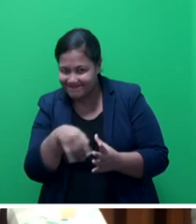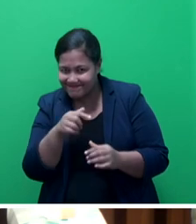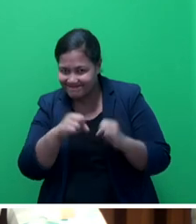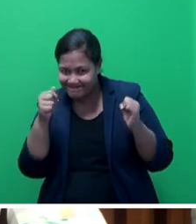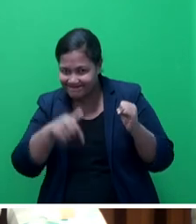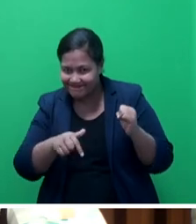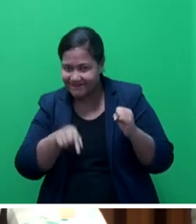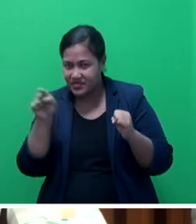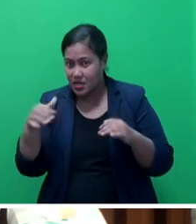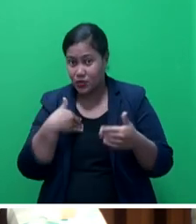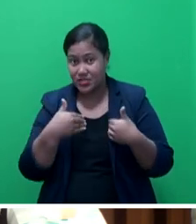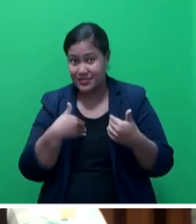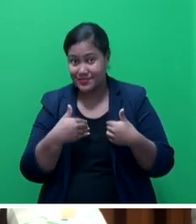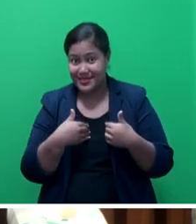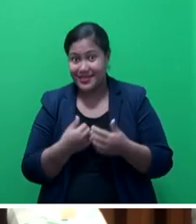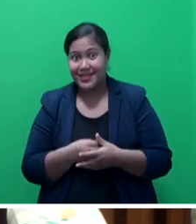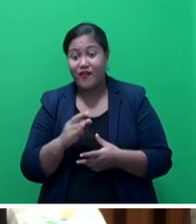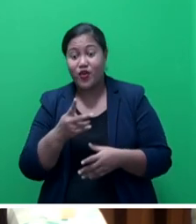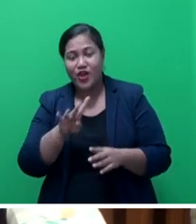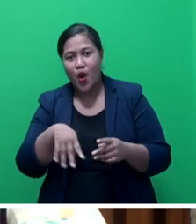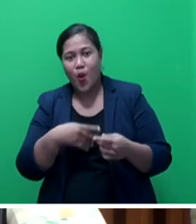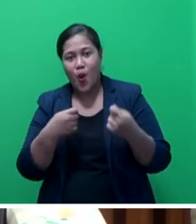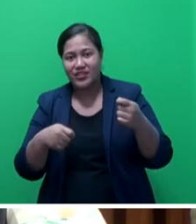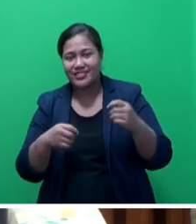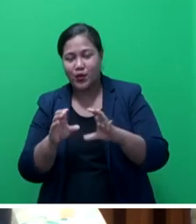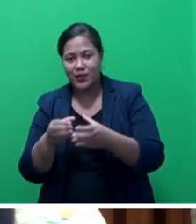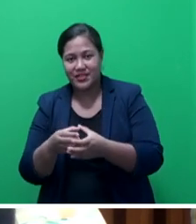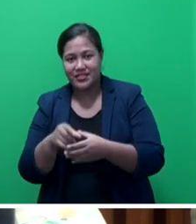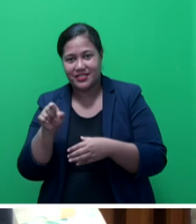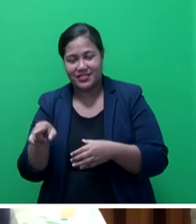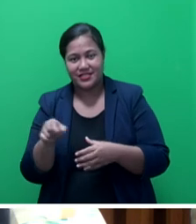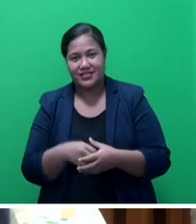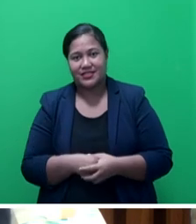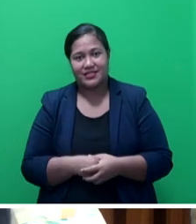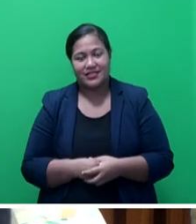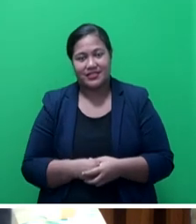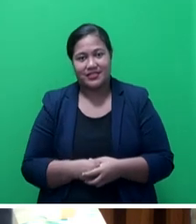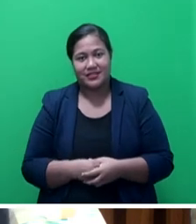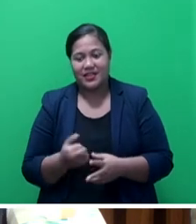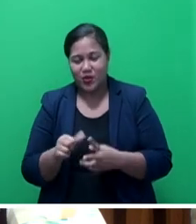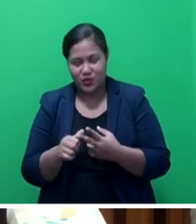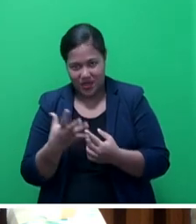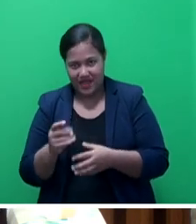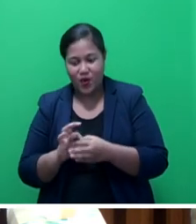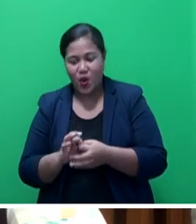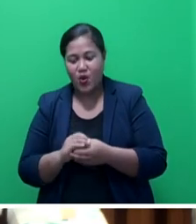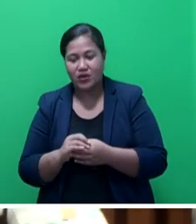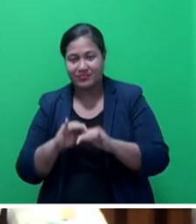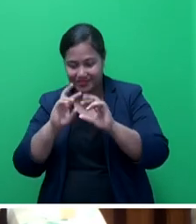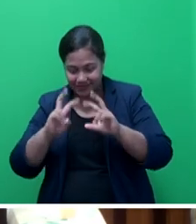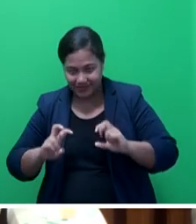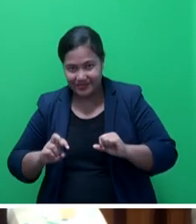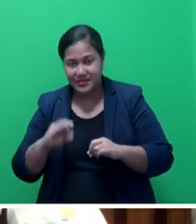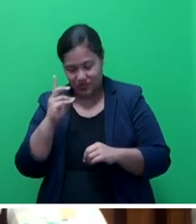raised by the Pro-Chancellor and Chair of the Audit Risk Committee. And we said upon the independent investigations, we would then release the funds,